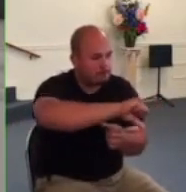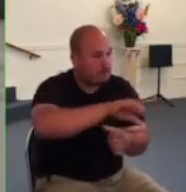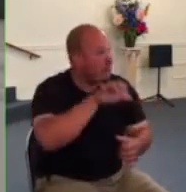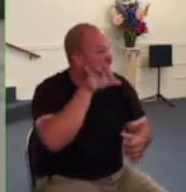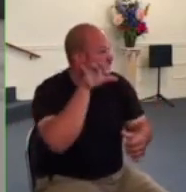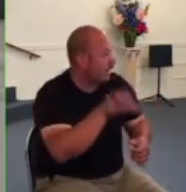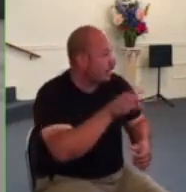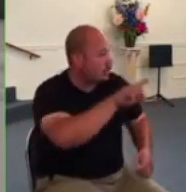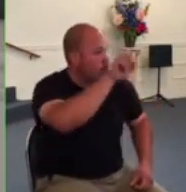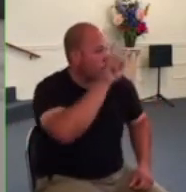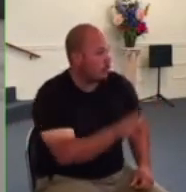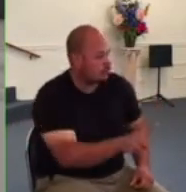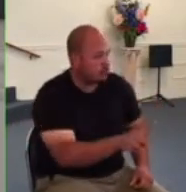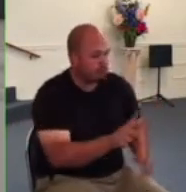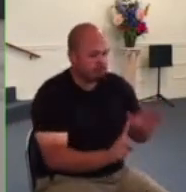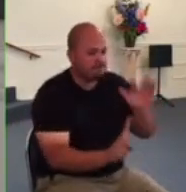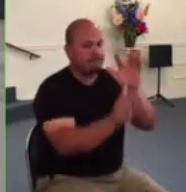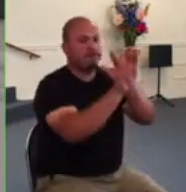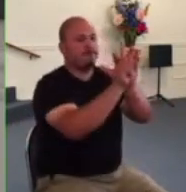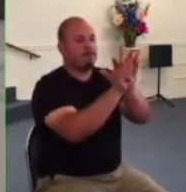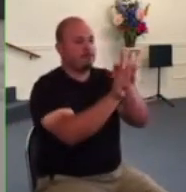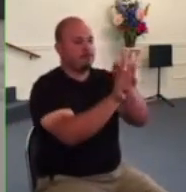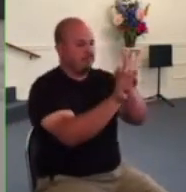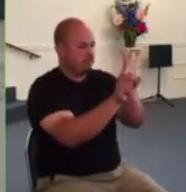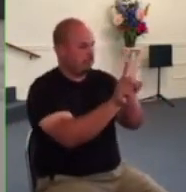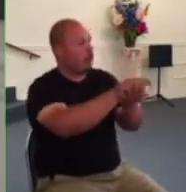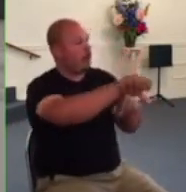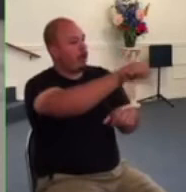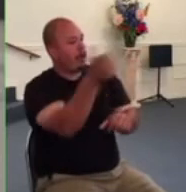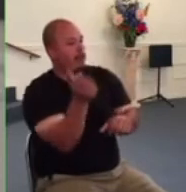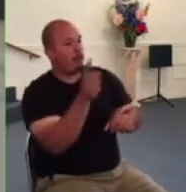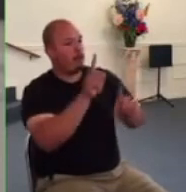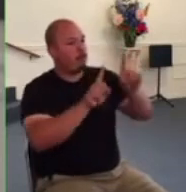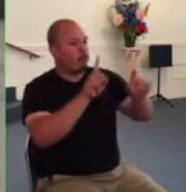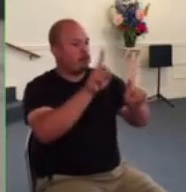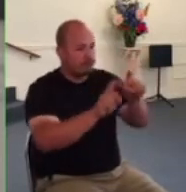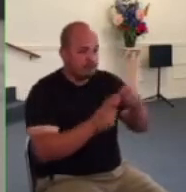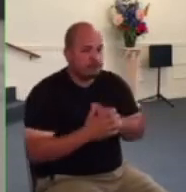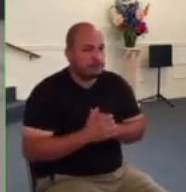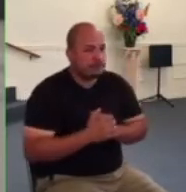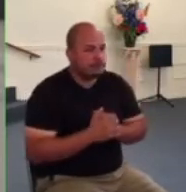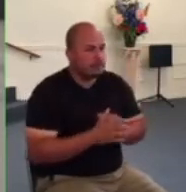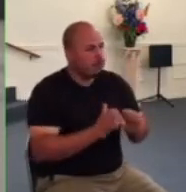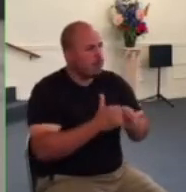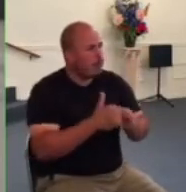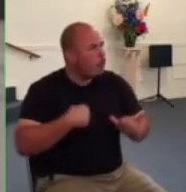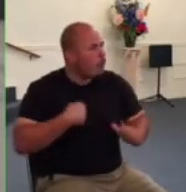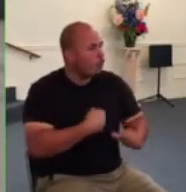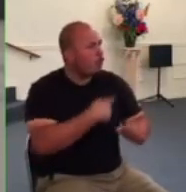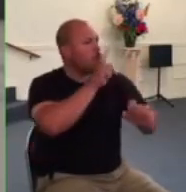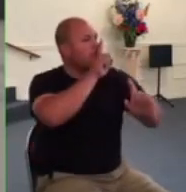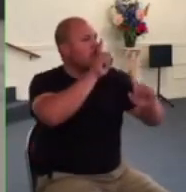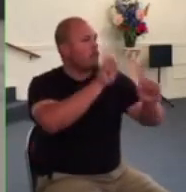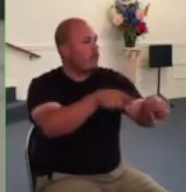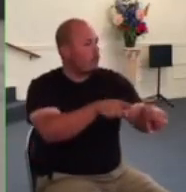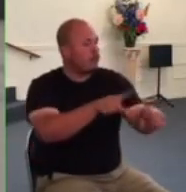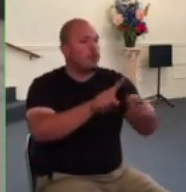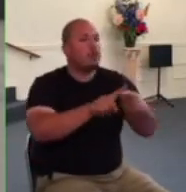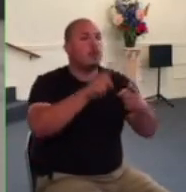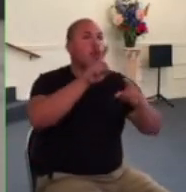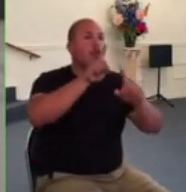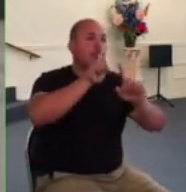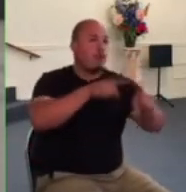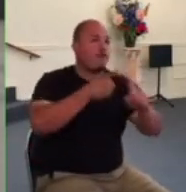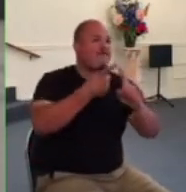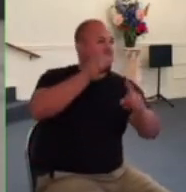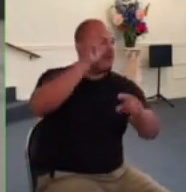another vital principle in scripture and one that sometimes helps us discern how we should respond to a government order this is